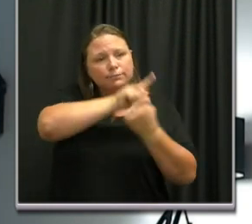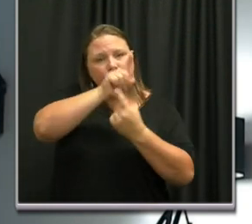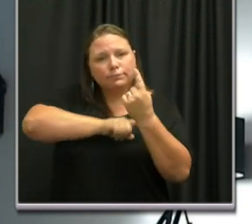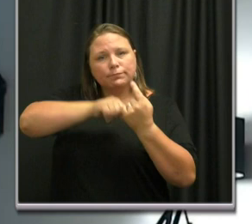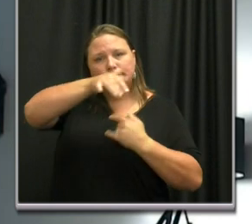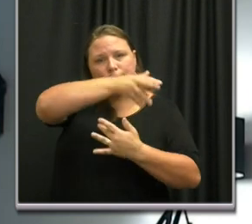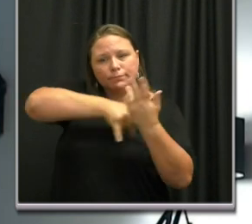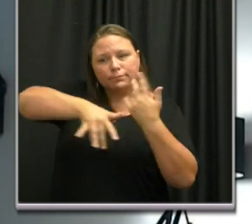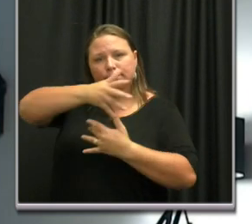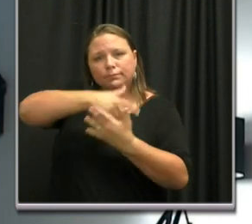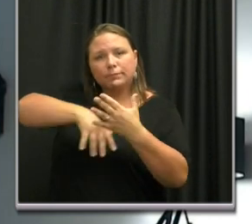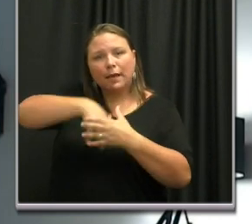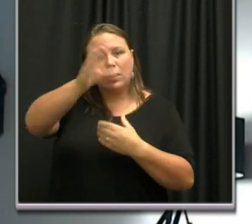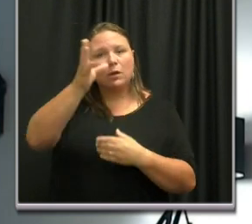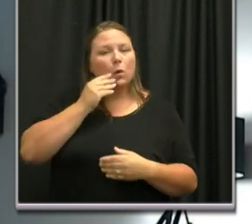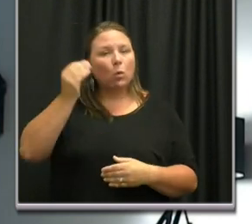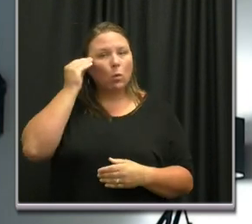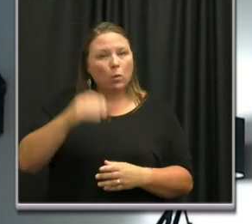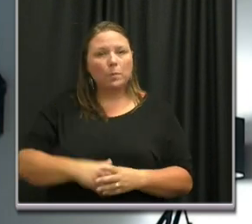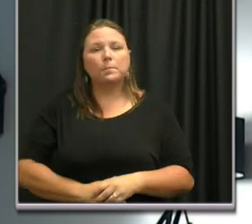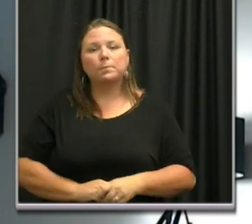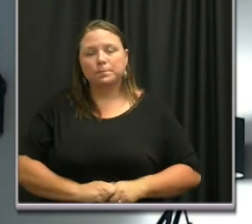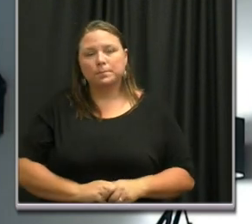others outside our homes.